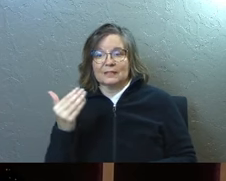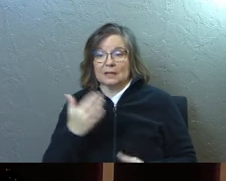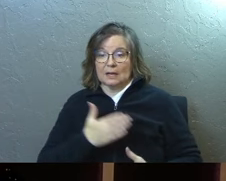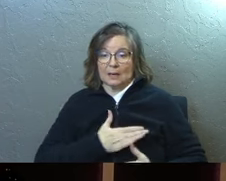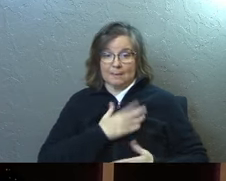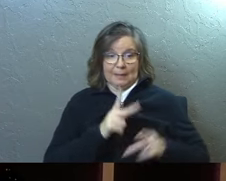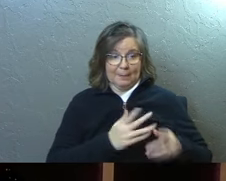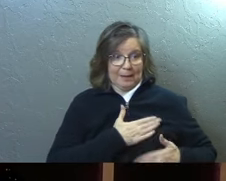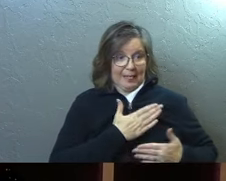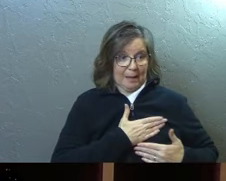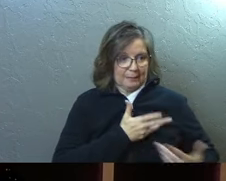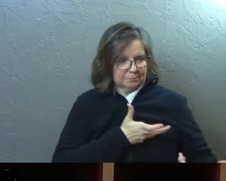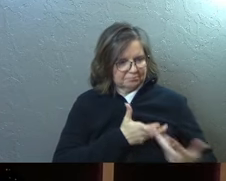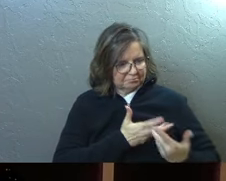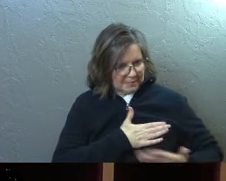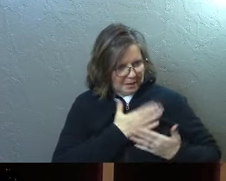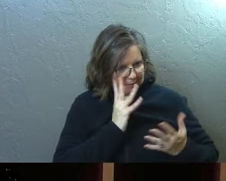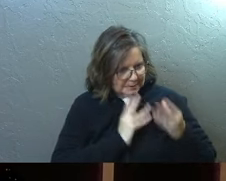weep.